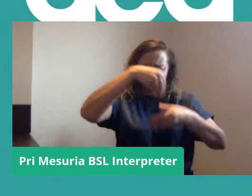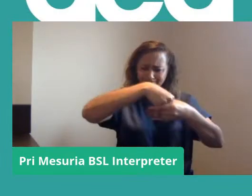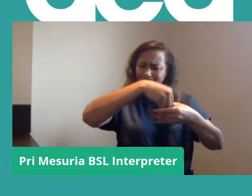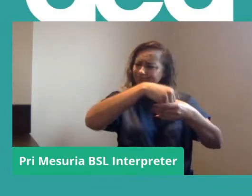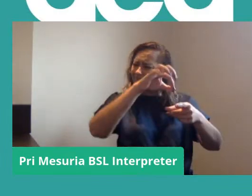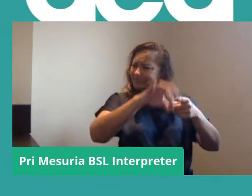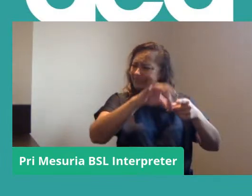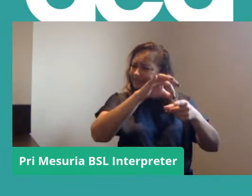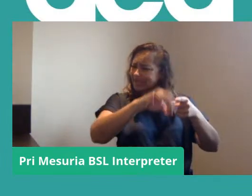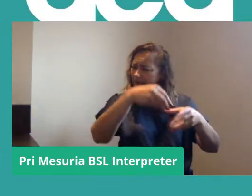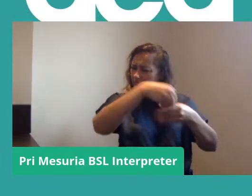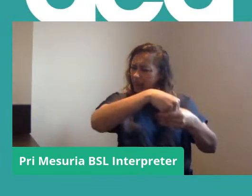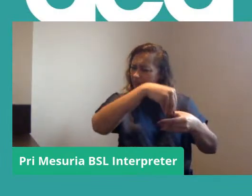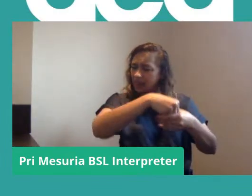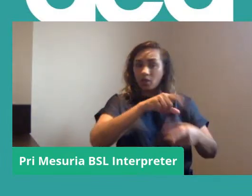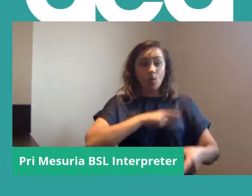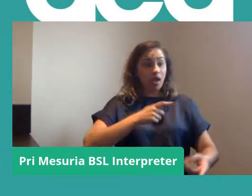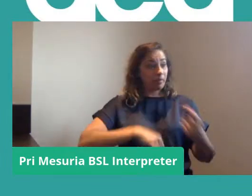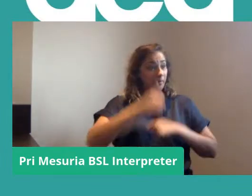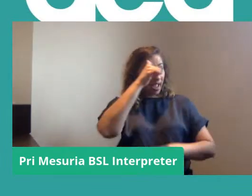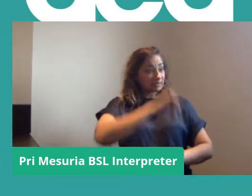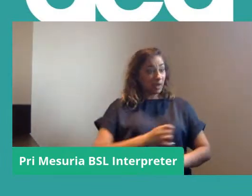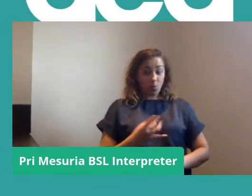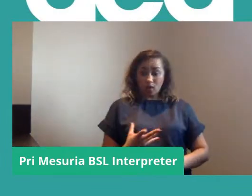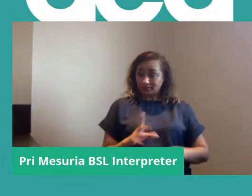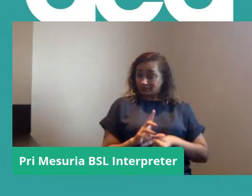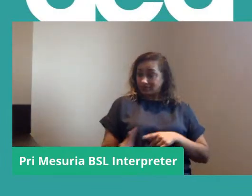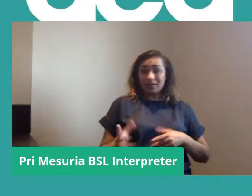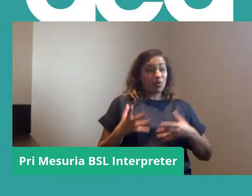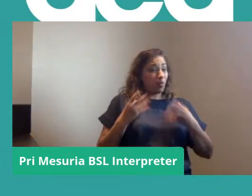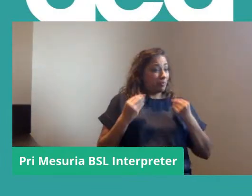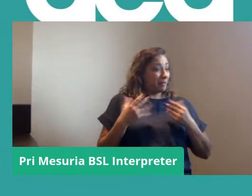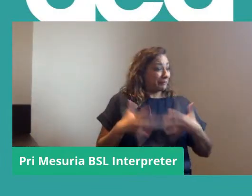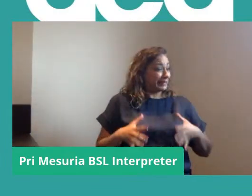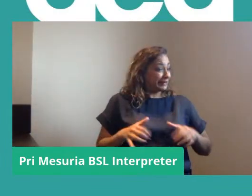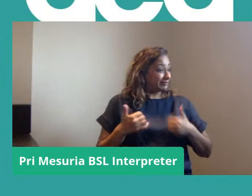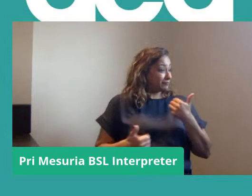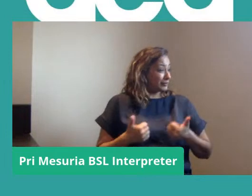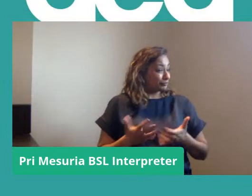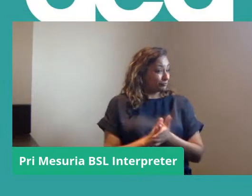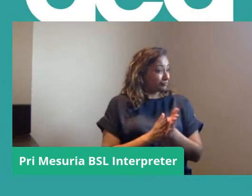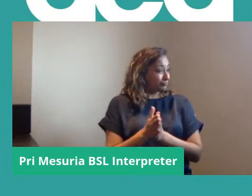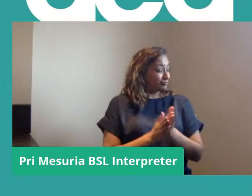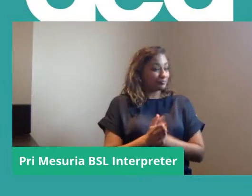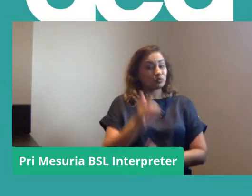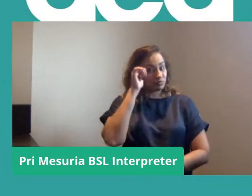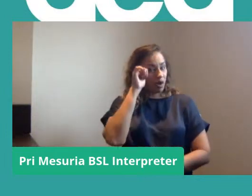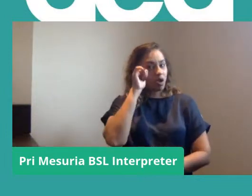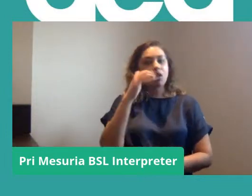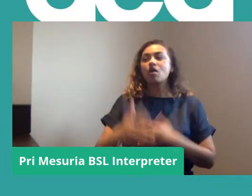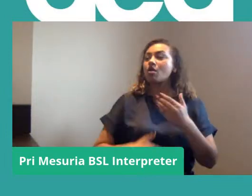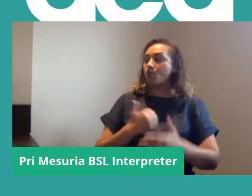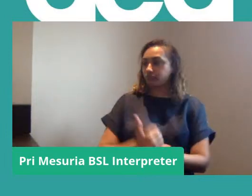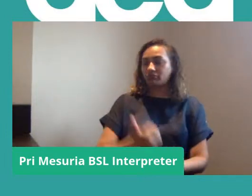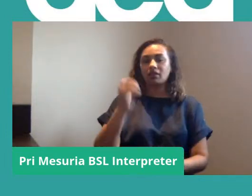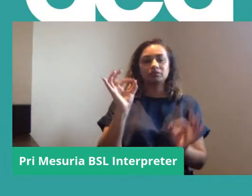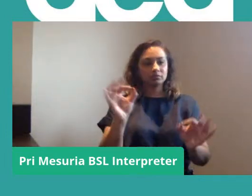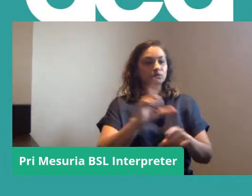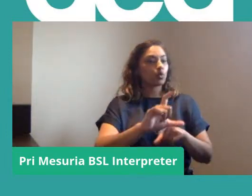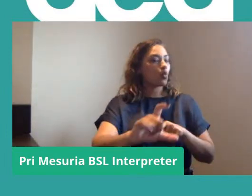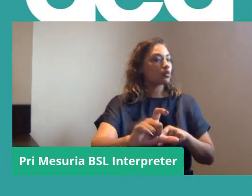because we're experts now. We've done it once. So we know exactly what's coming and we know how brilliant it is.